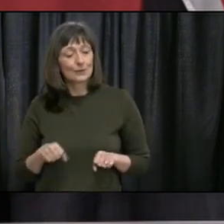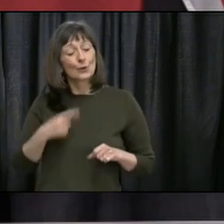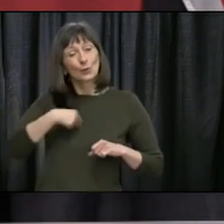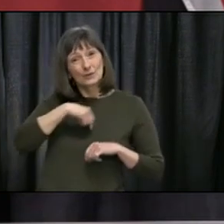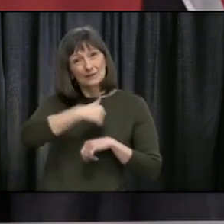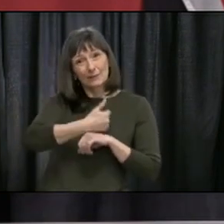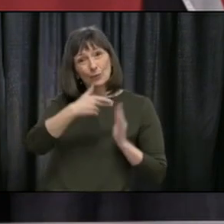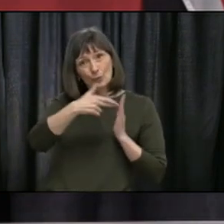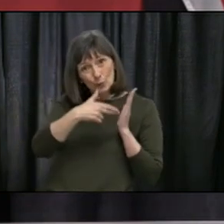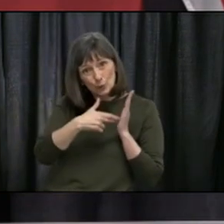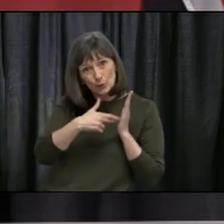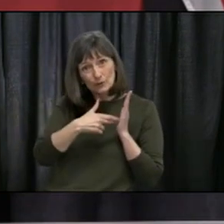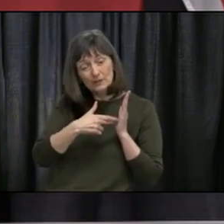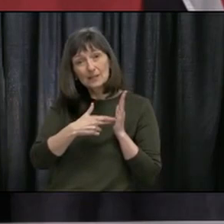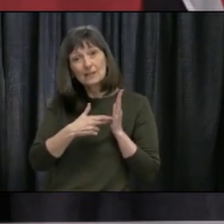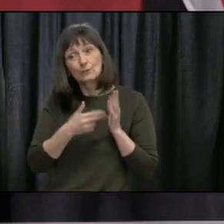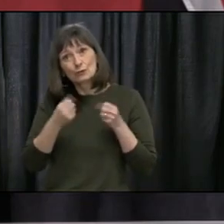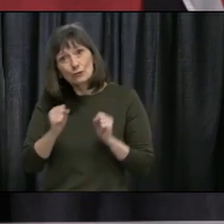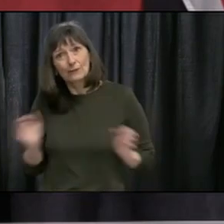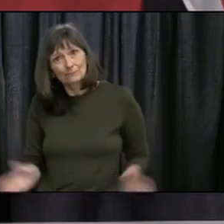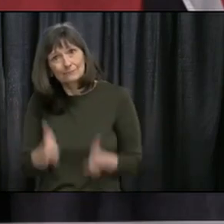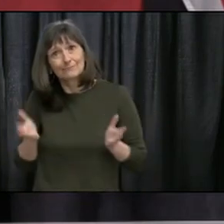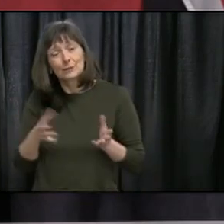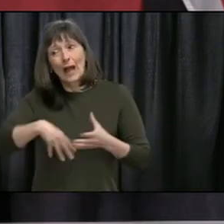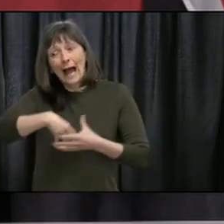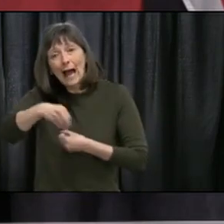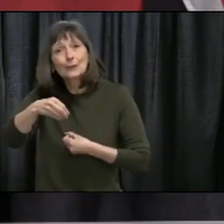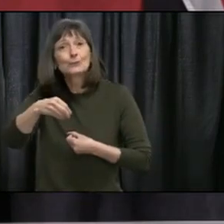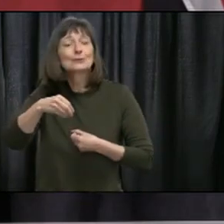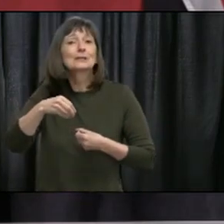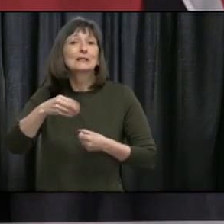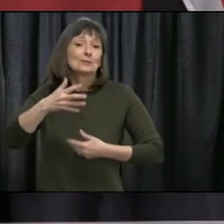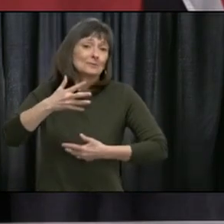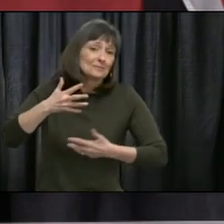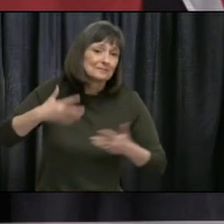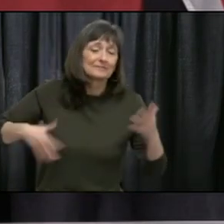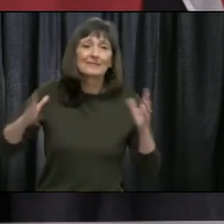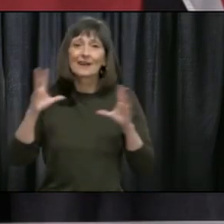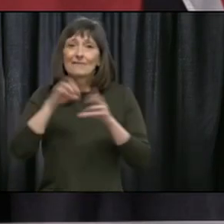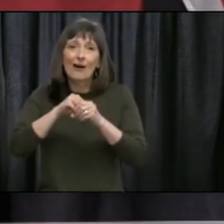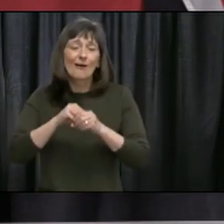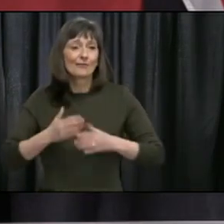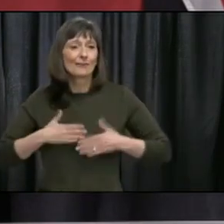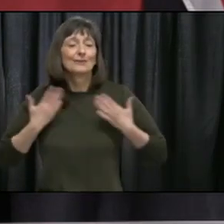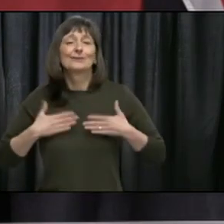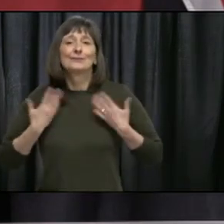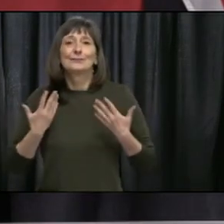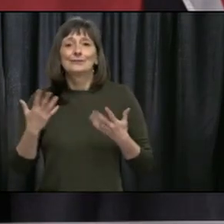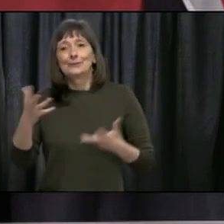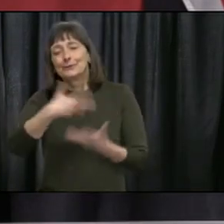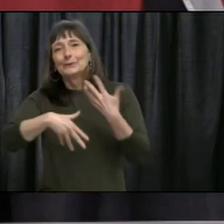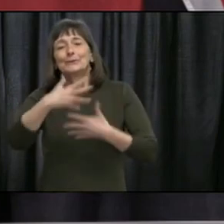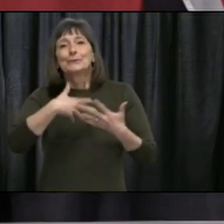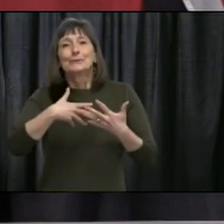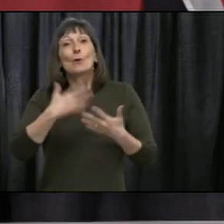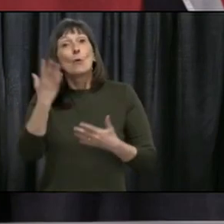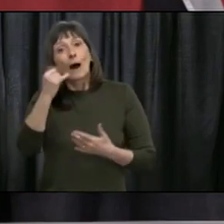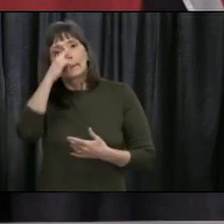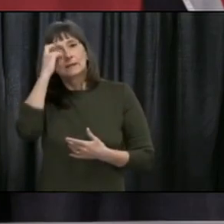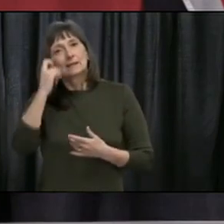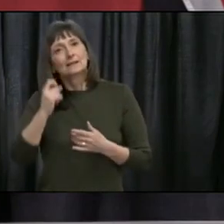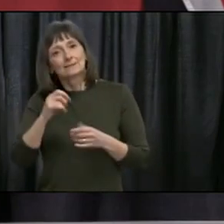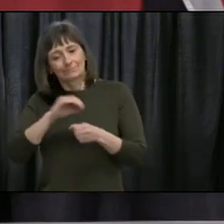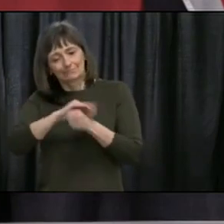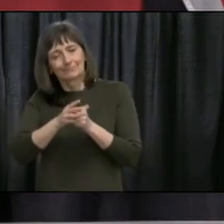trying to get some people out there, get them a little more engaged and involved, realizing that this virus is going to be around our